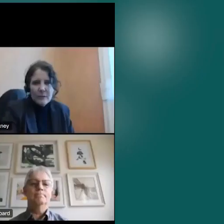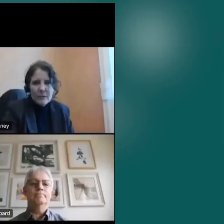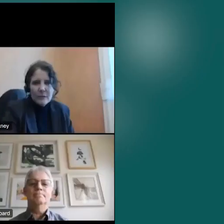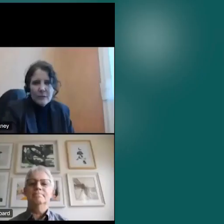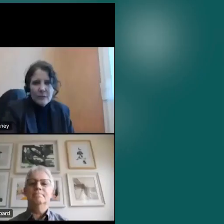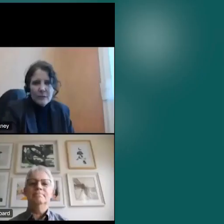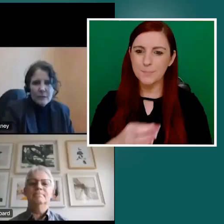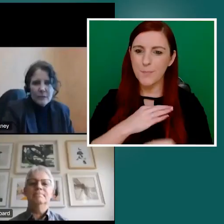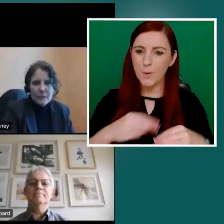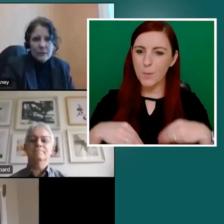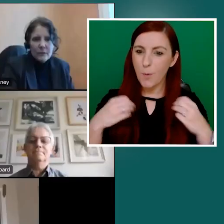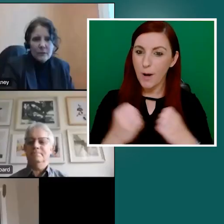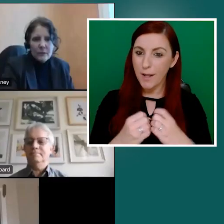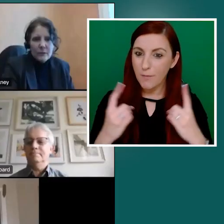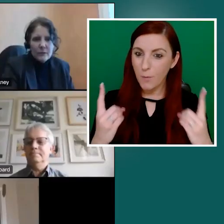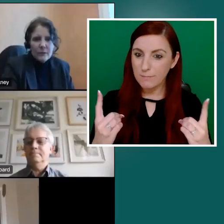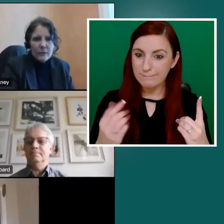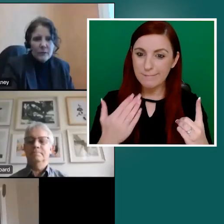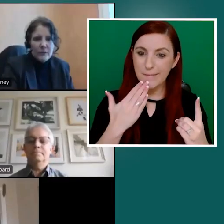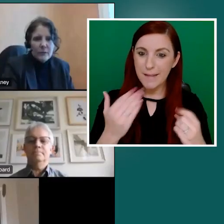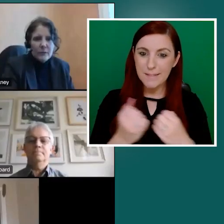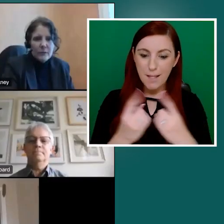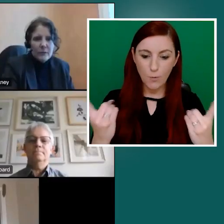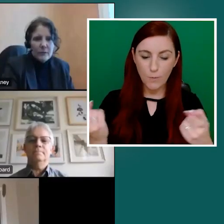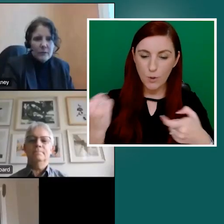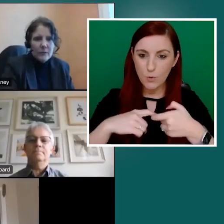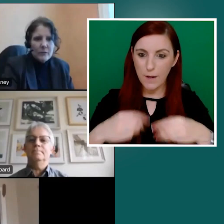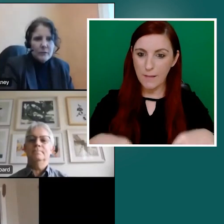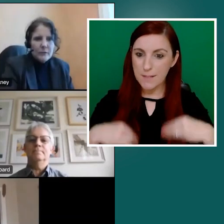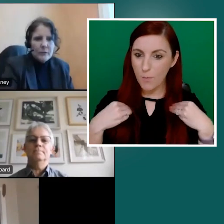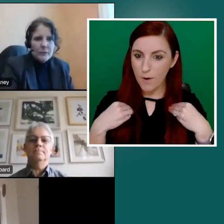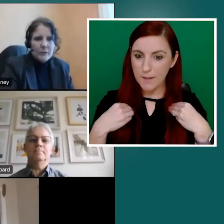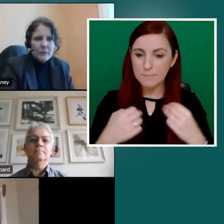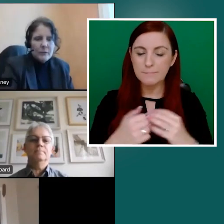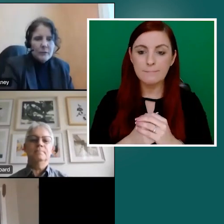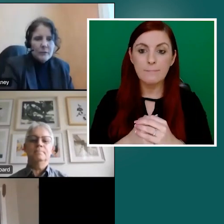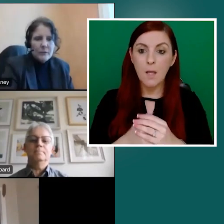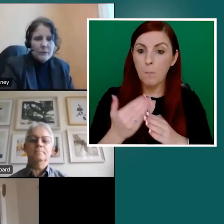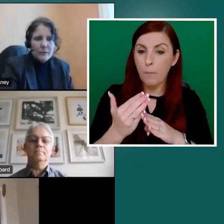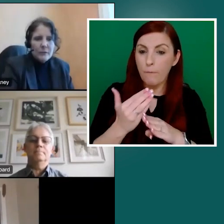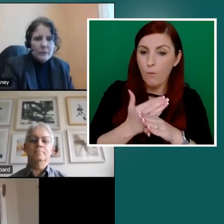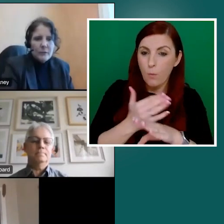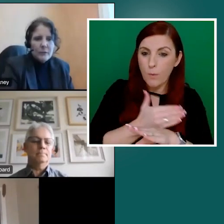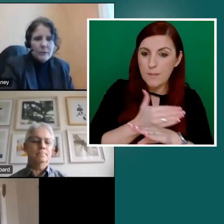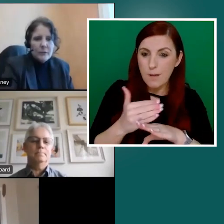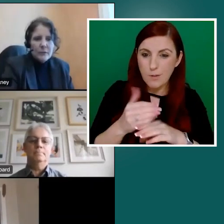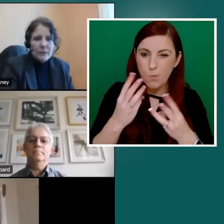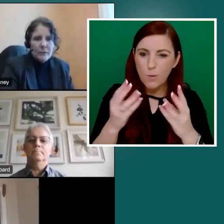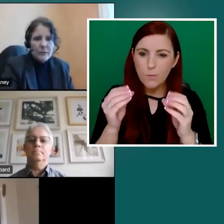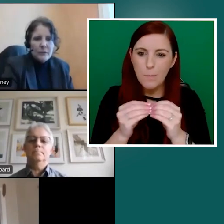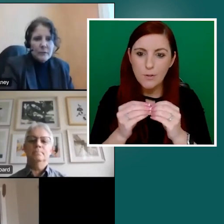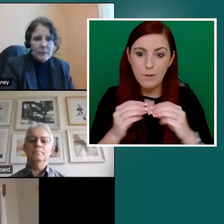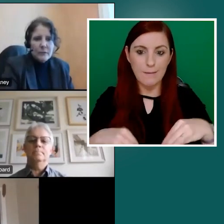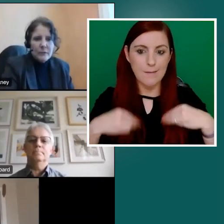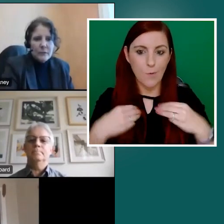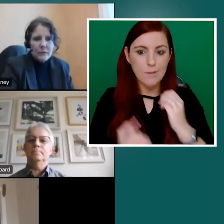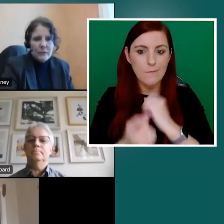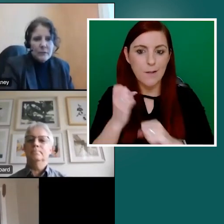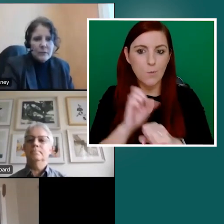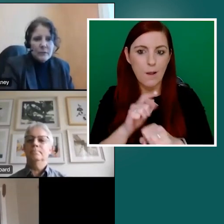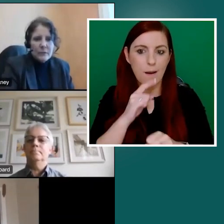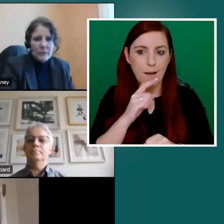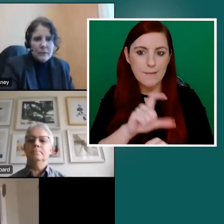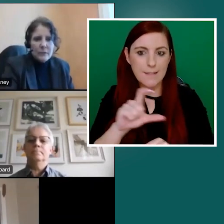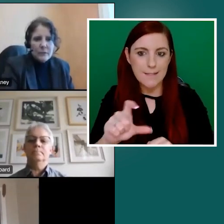Okay, good morning, everybody. And thanks very much for joining us this morning. And just before we begin to mention that this morning's event will have live captions